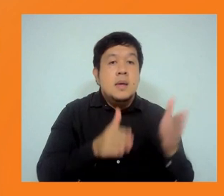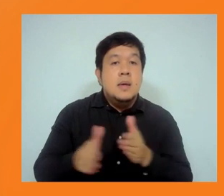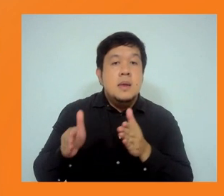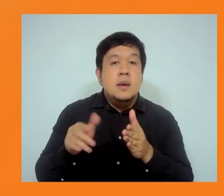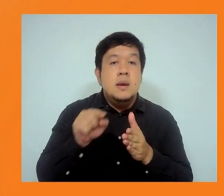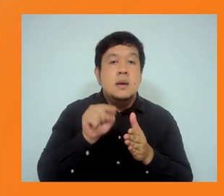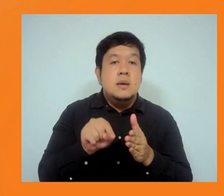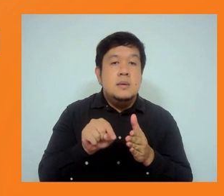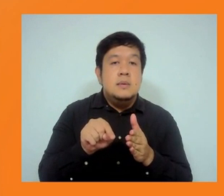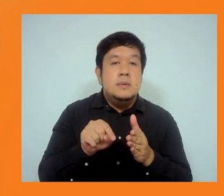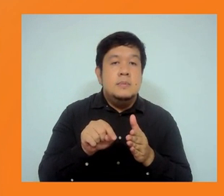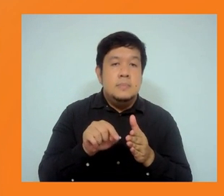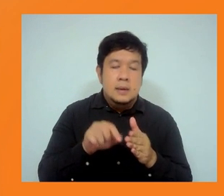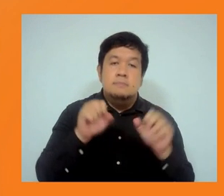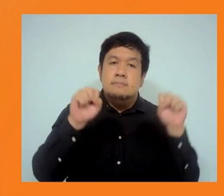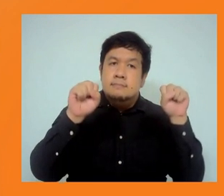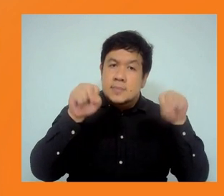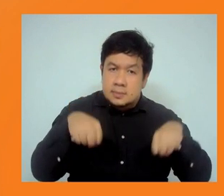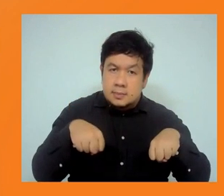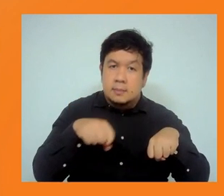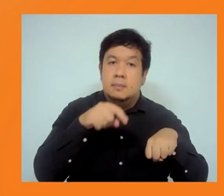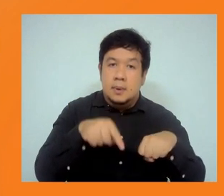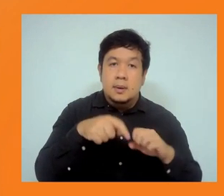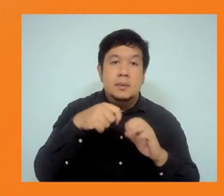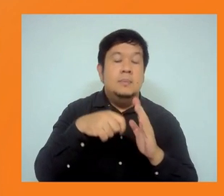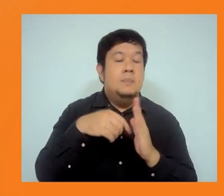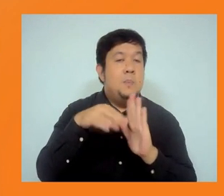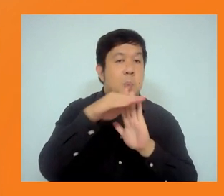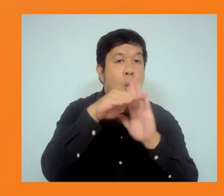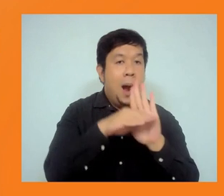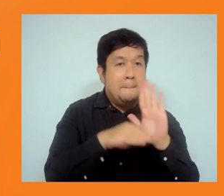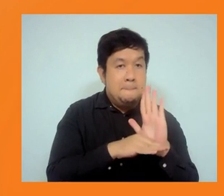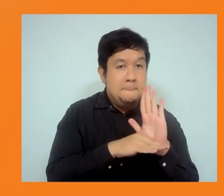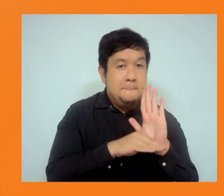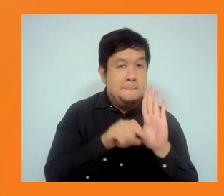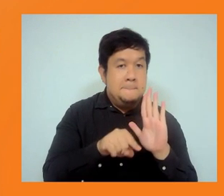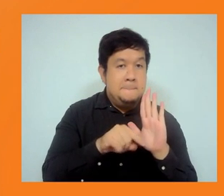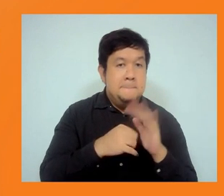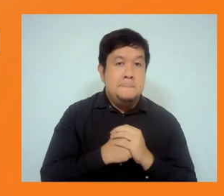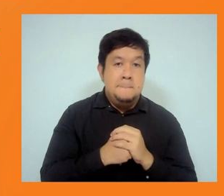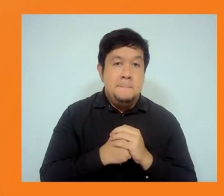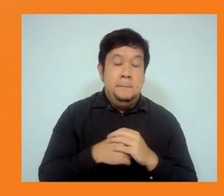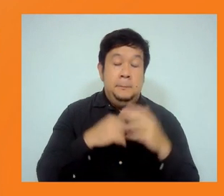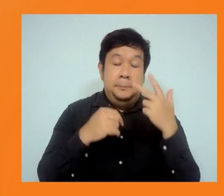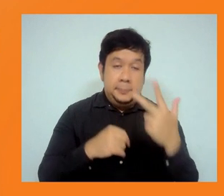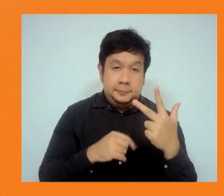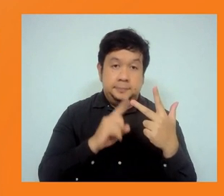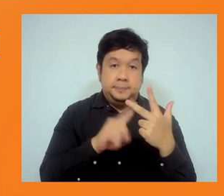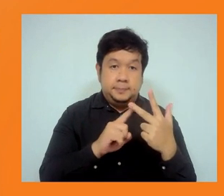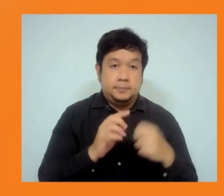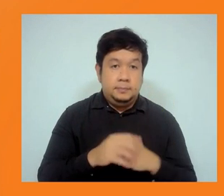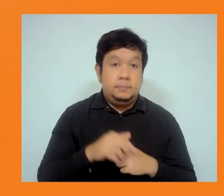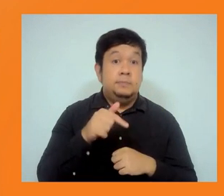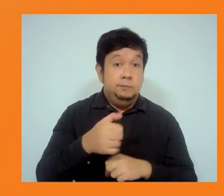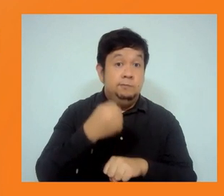development program for our developing members and clients. And then thirdly, we'll be working towards the mobilization